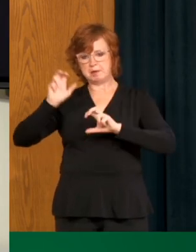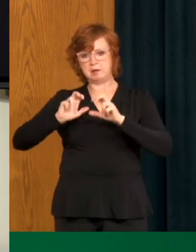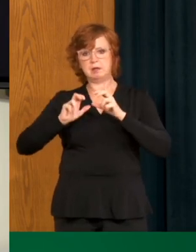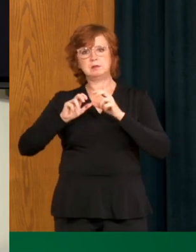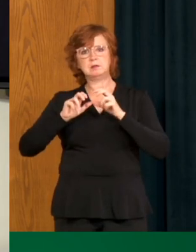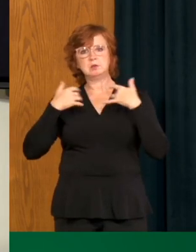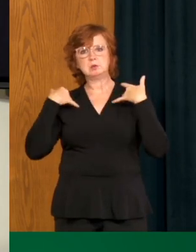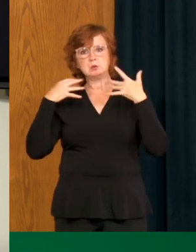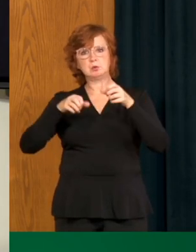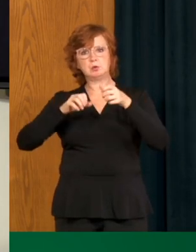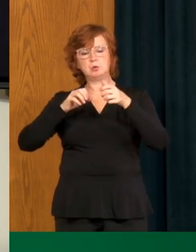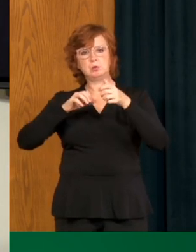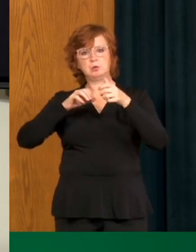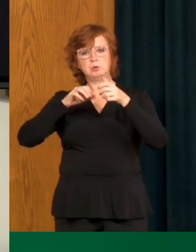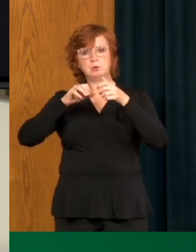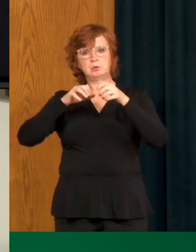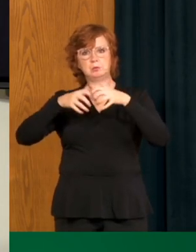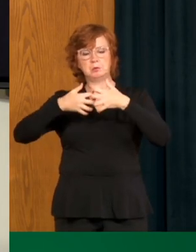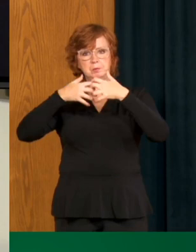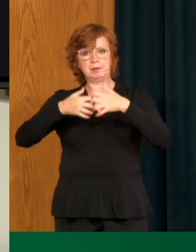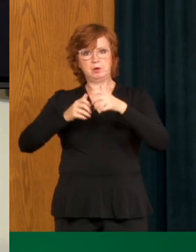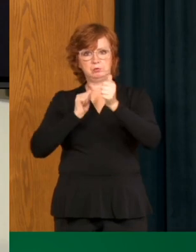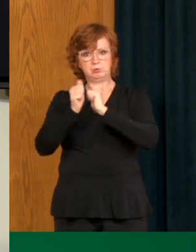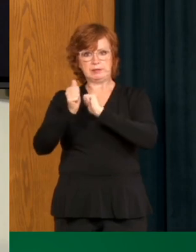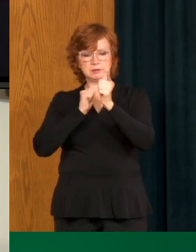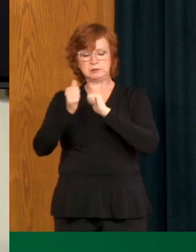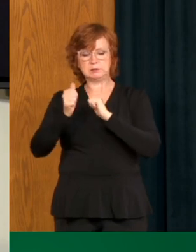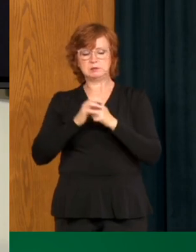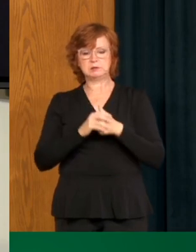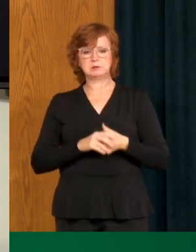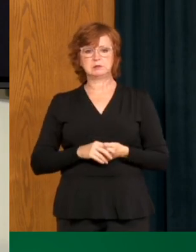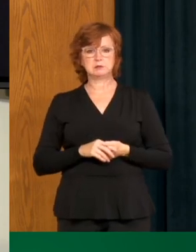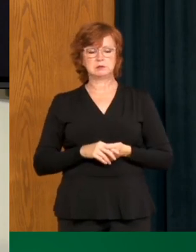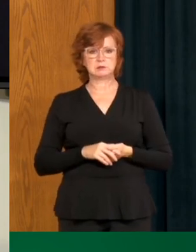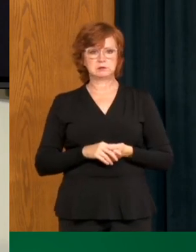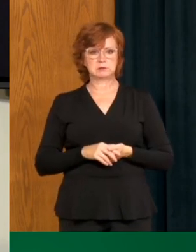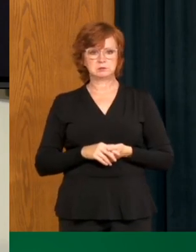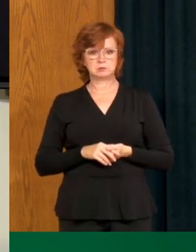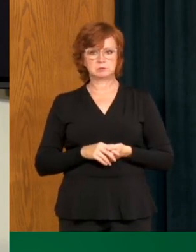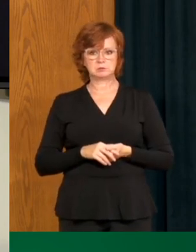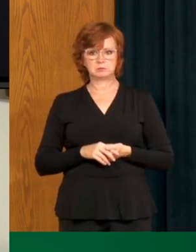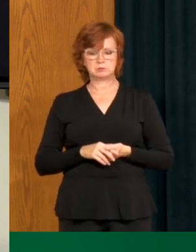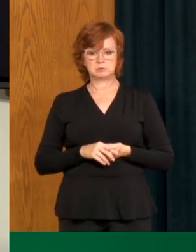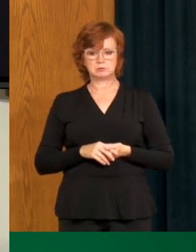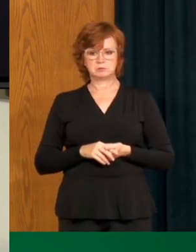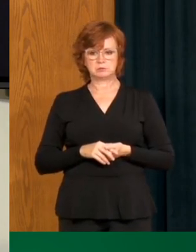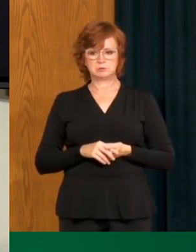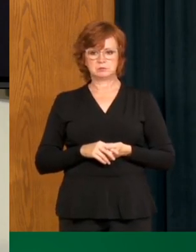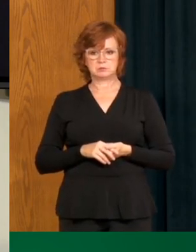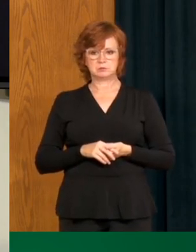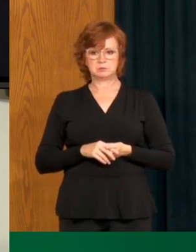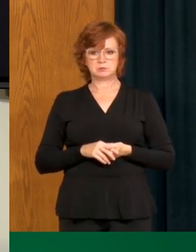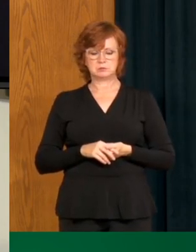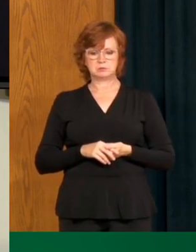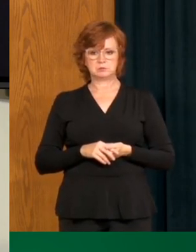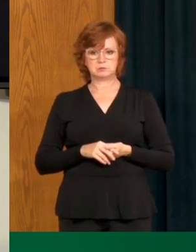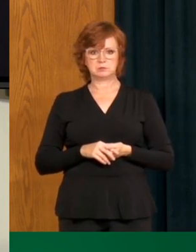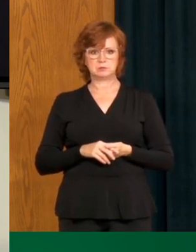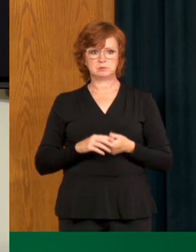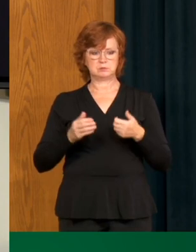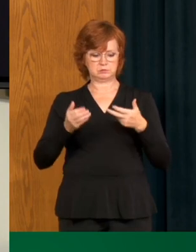same for other cultural religious groups, individuals who interact closely for personal or social or business reasons. It's only